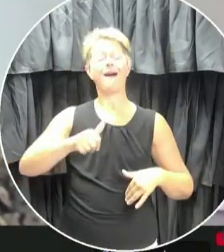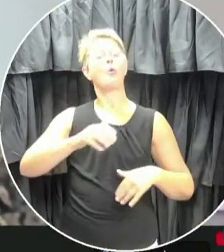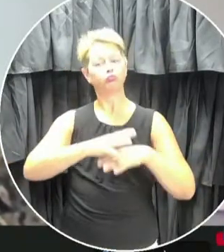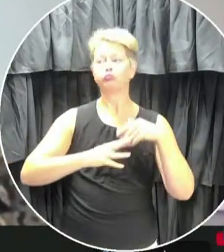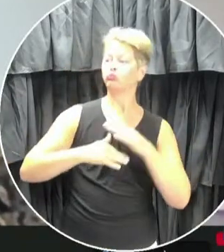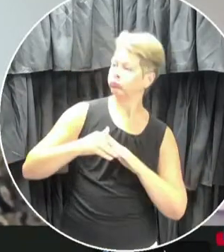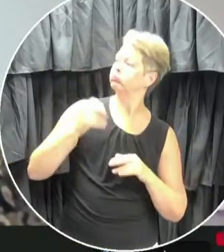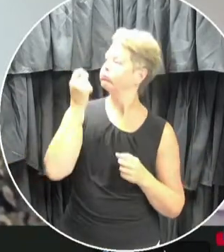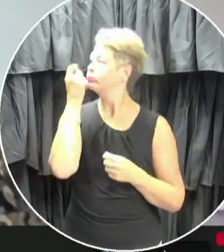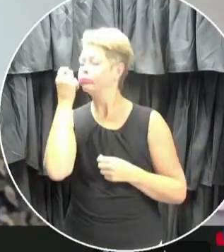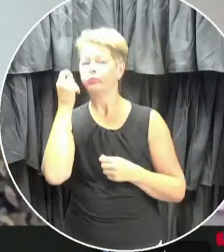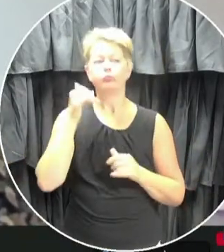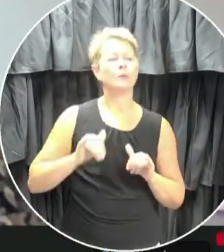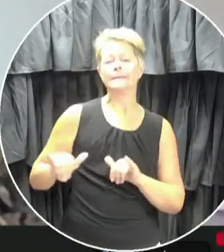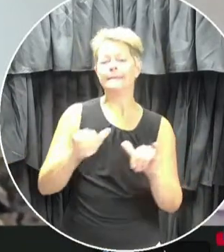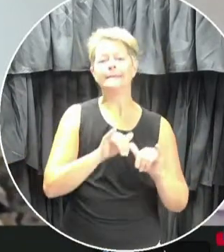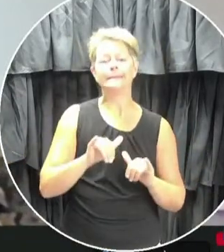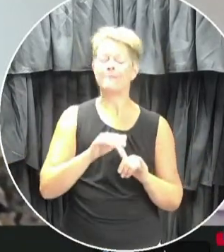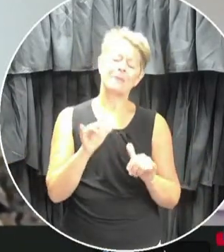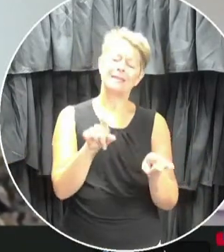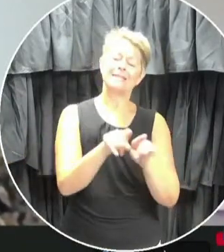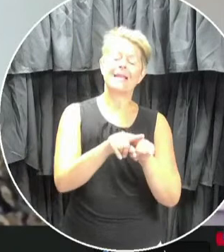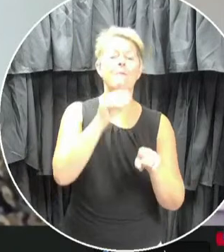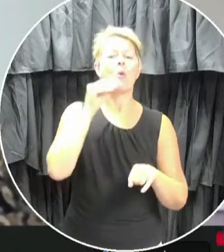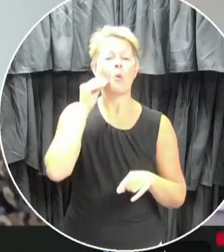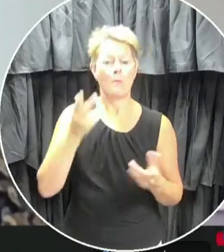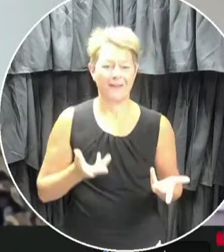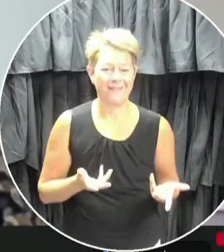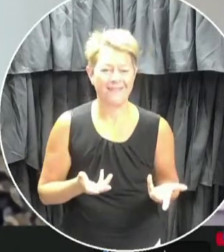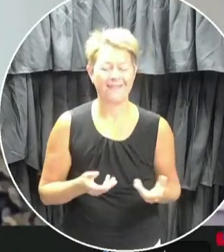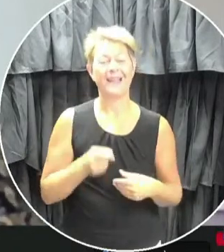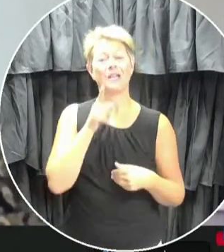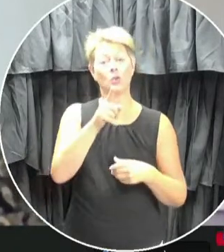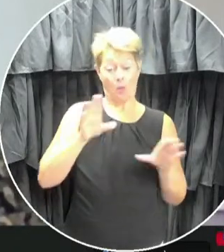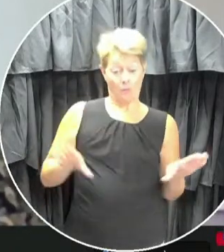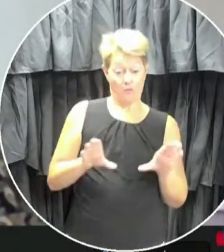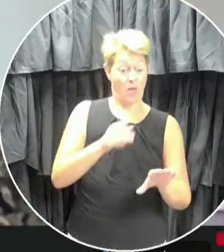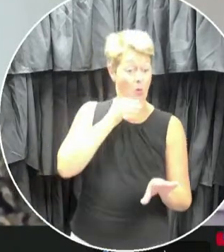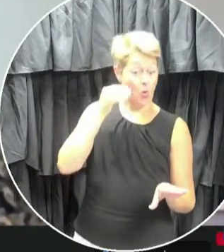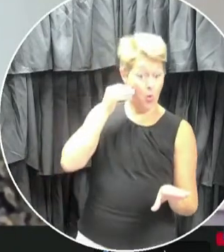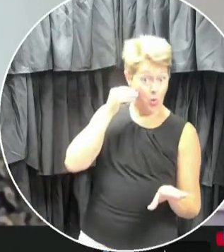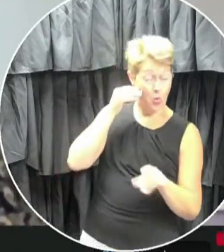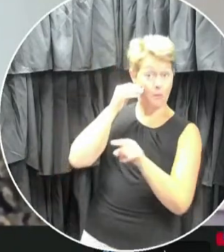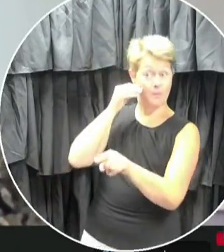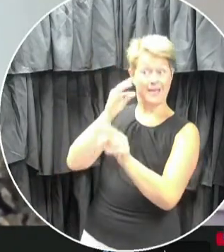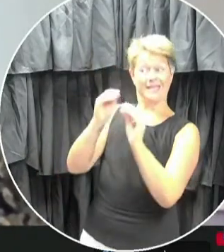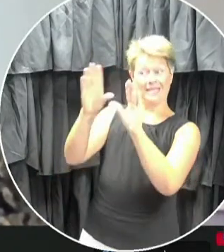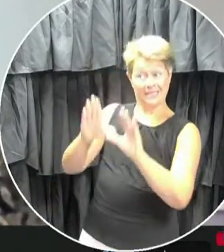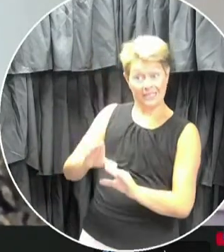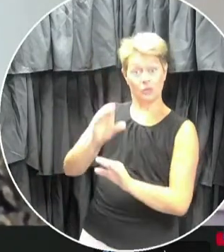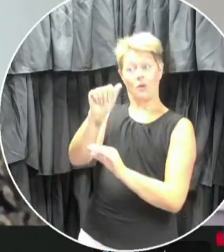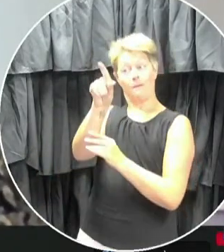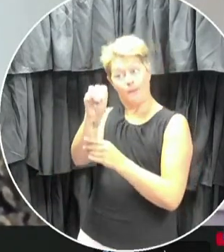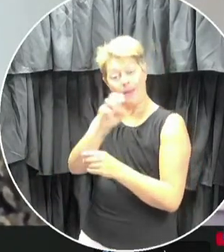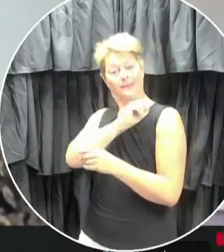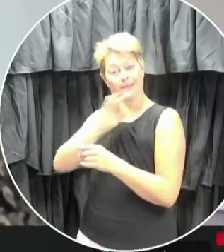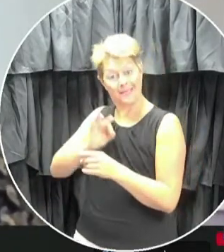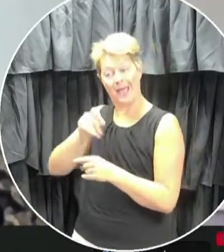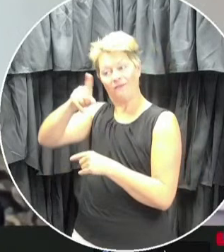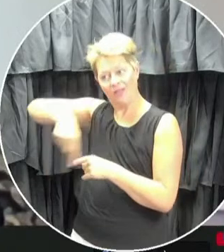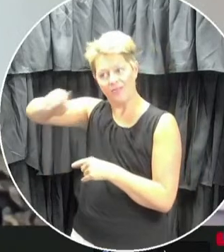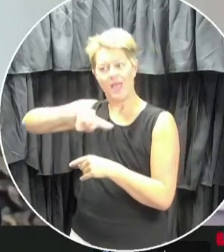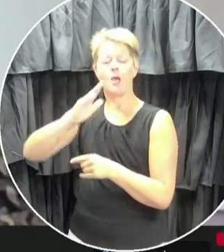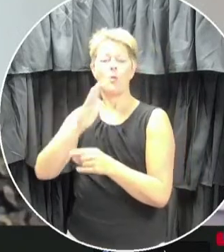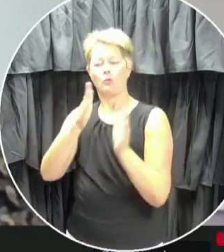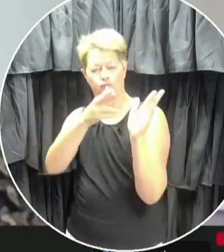weeks. As you prepare at home, the public health and education officials will continue working hard to ensure that schools are prepared, supported